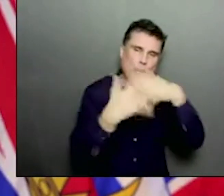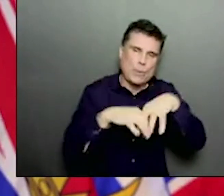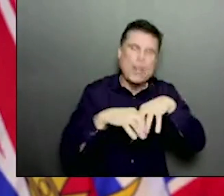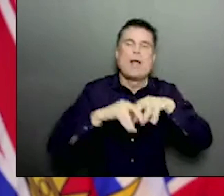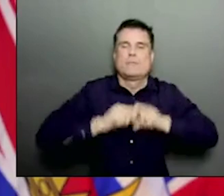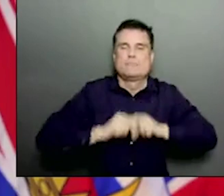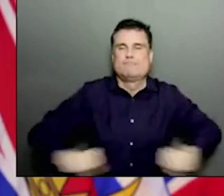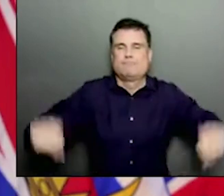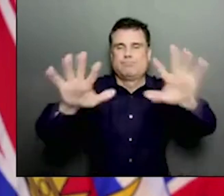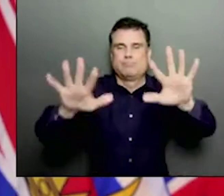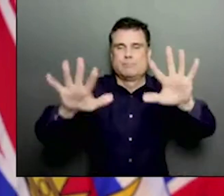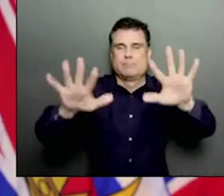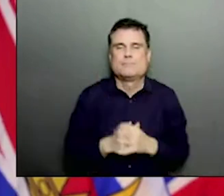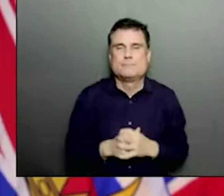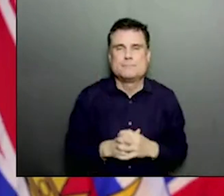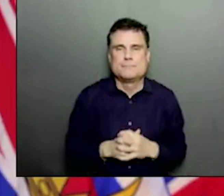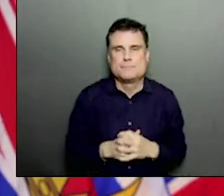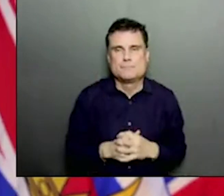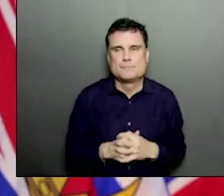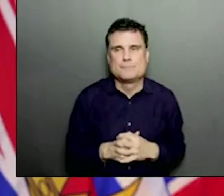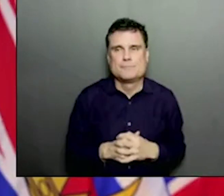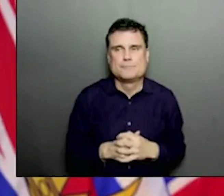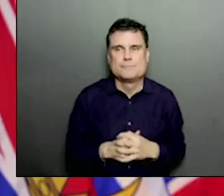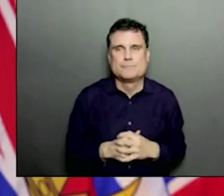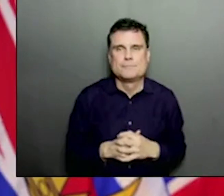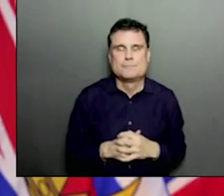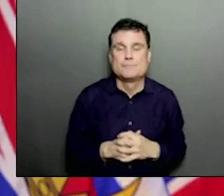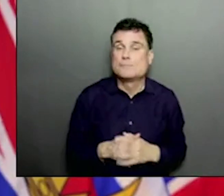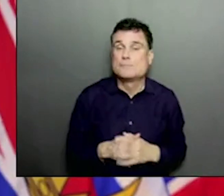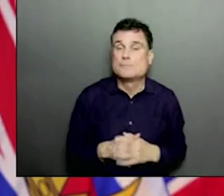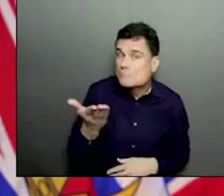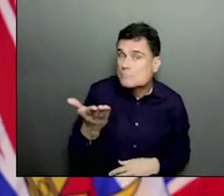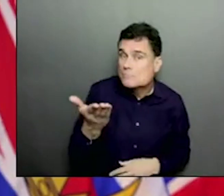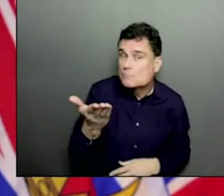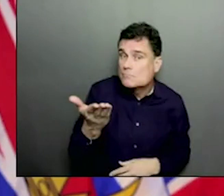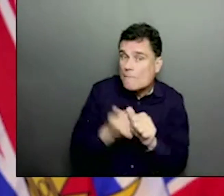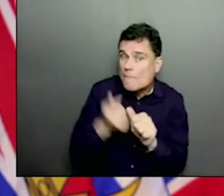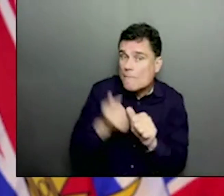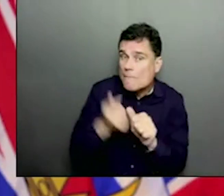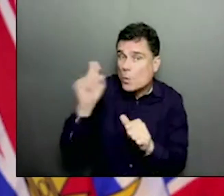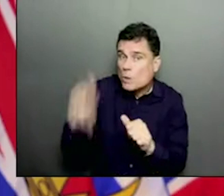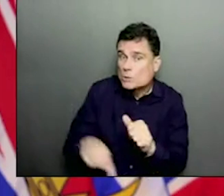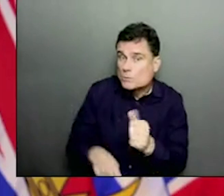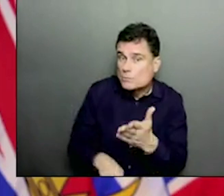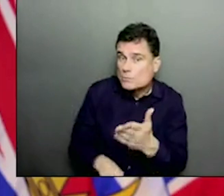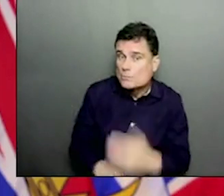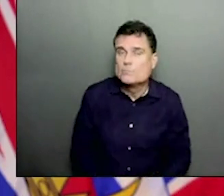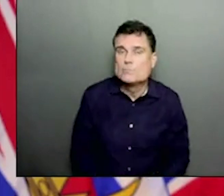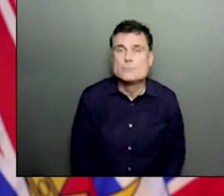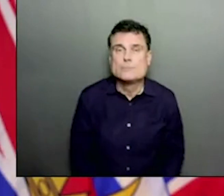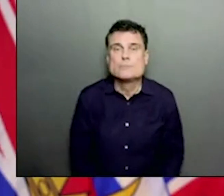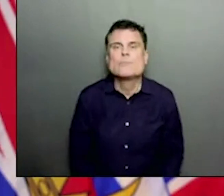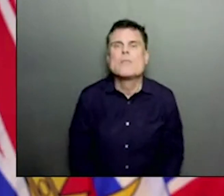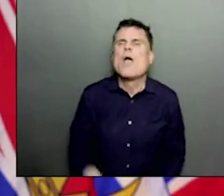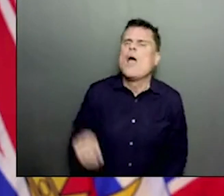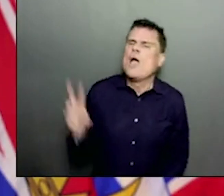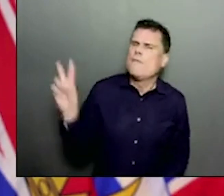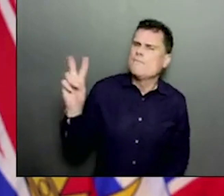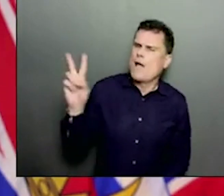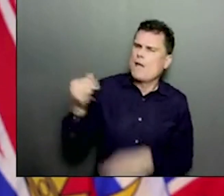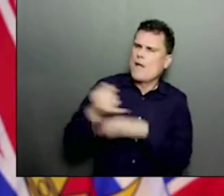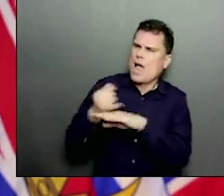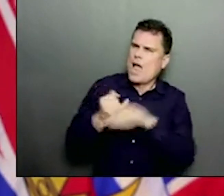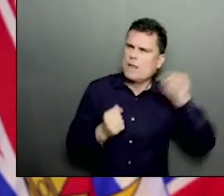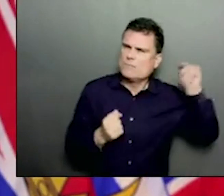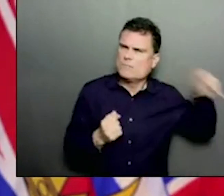I do. I'm wondering if you can give us a sense as to when on Vancouver Island specifically, the Moderna vaccine will first be administered to folks